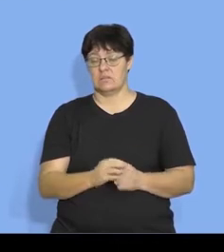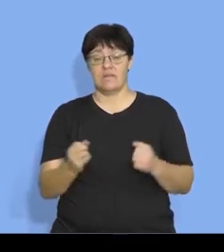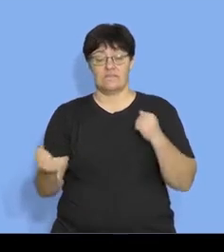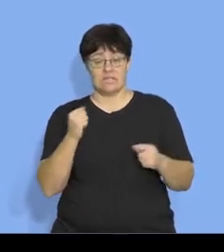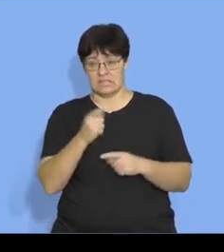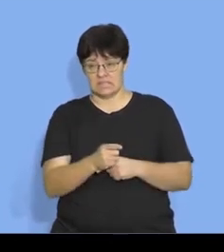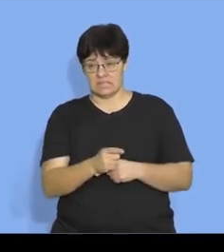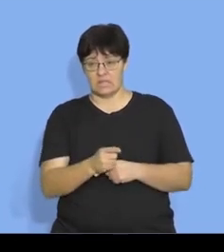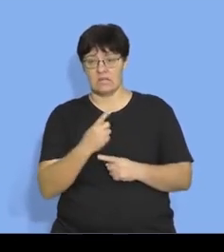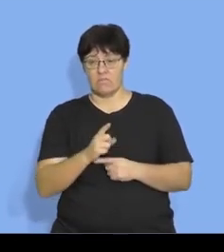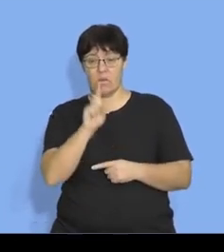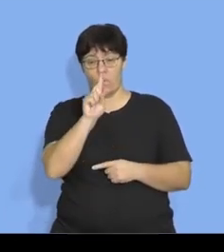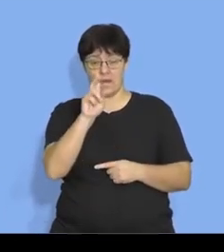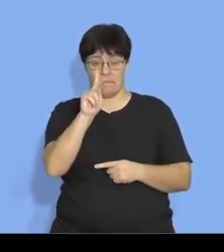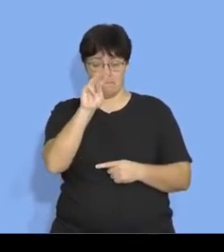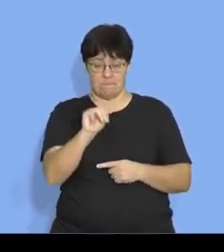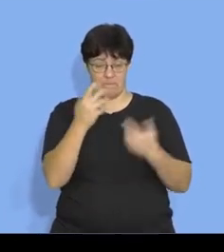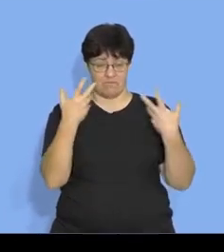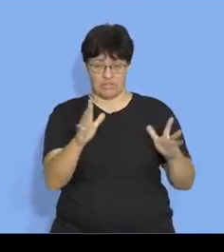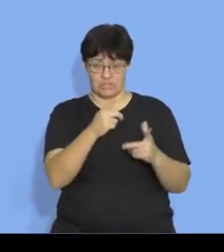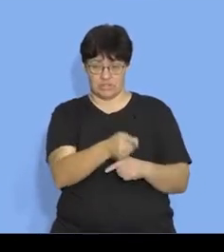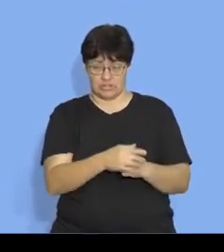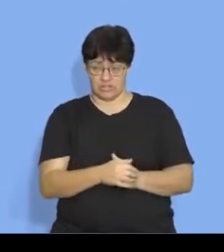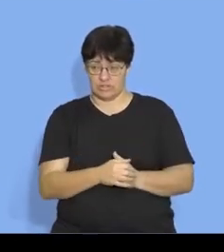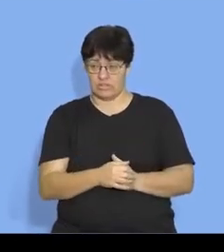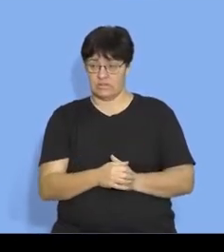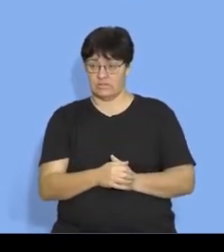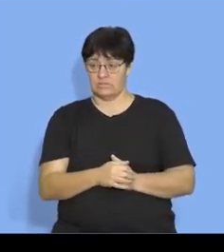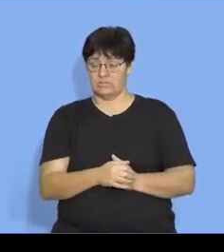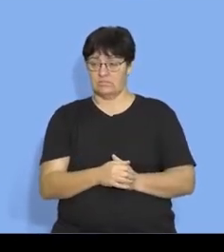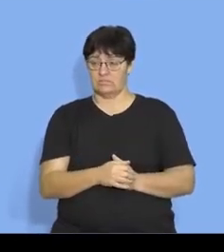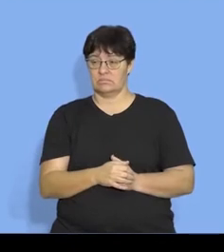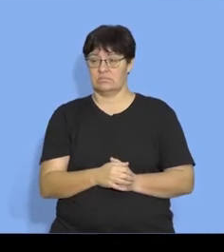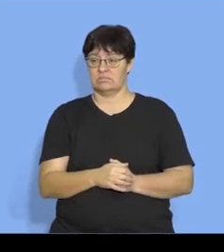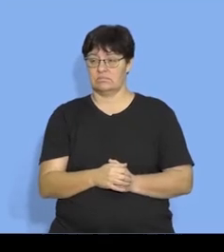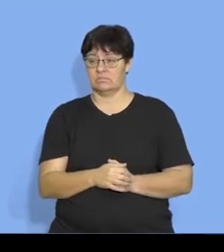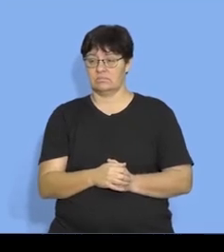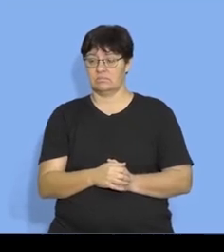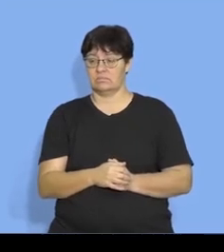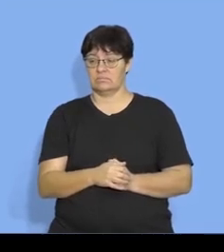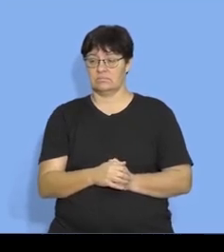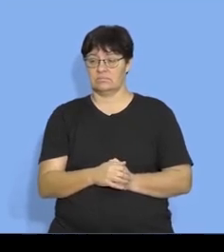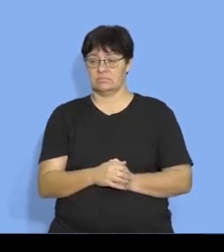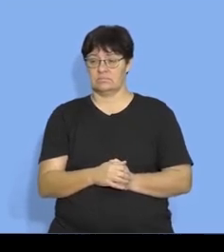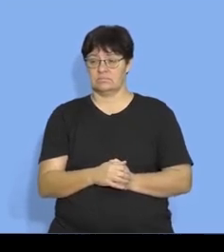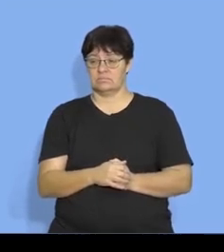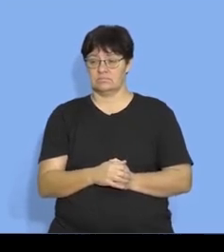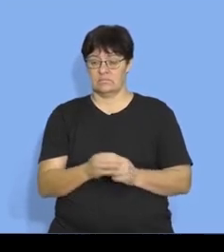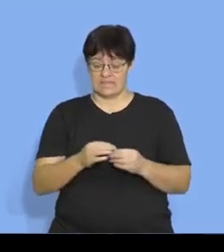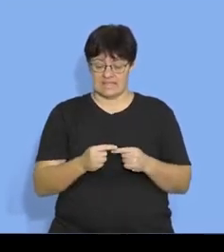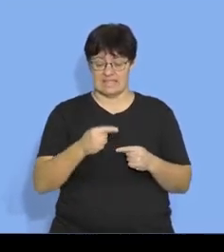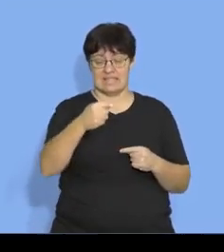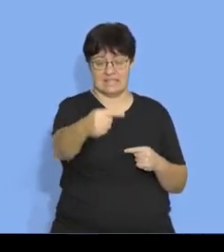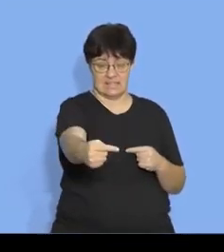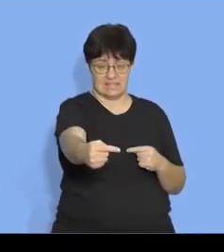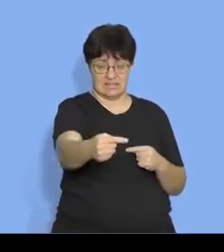fitness tracker she's now done one kilometer okay but that one kilometer is a distance